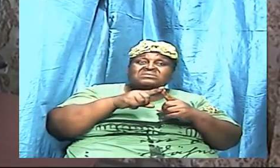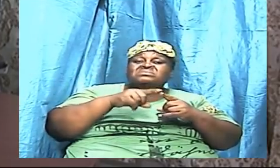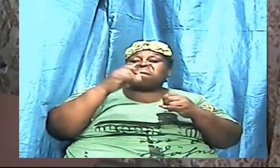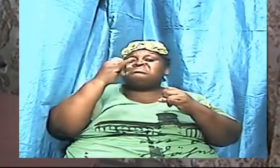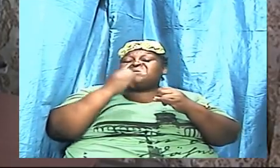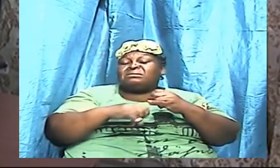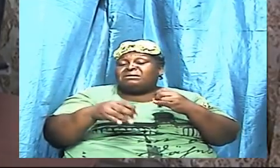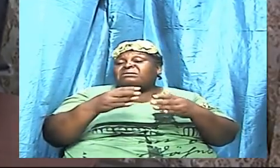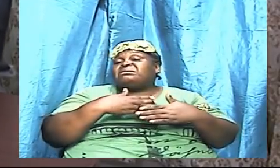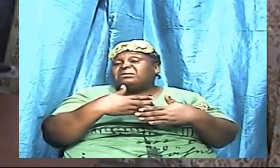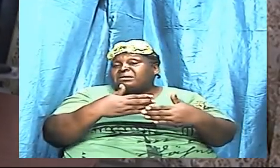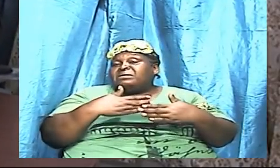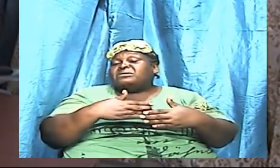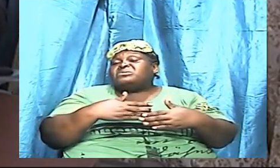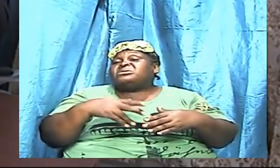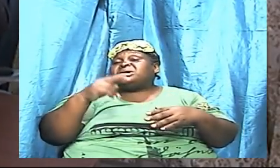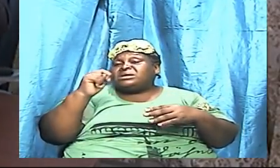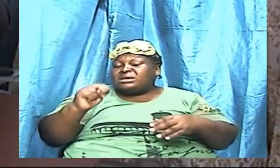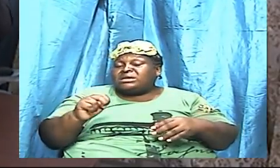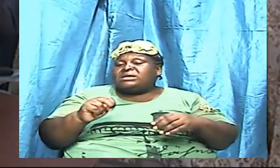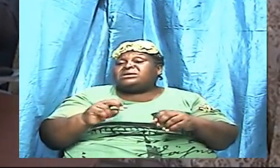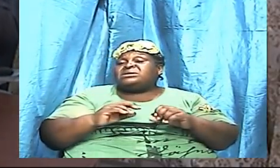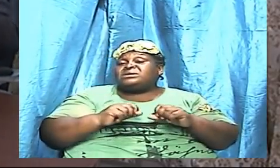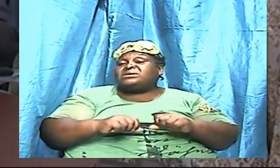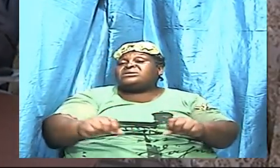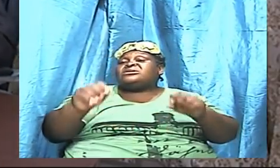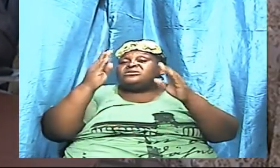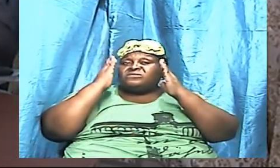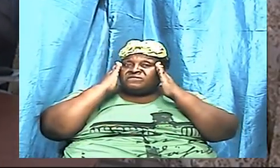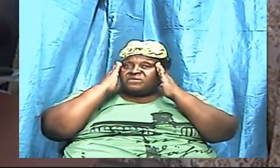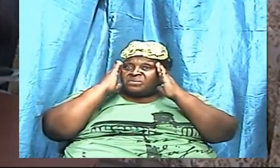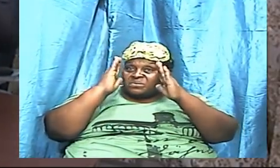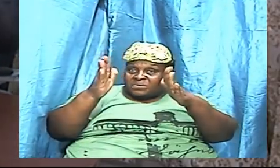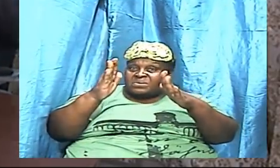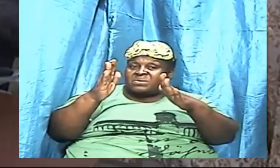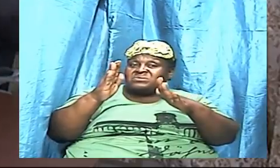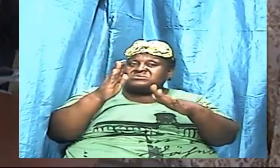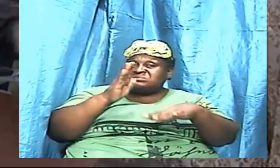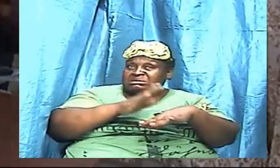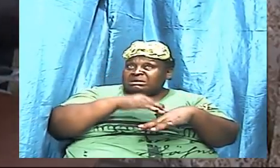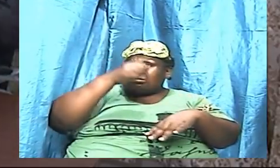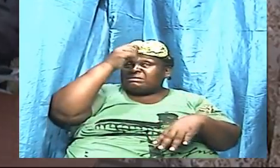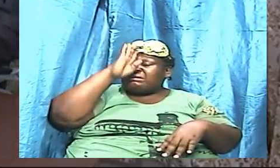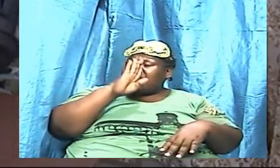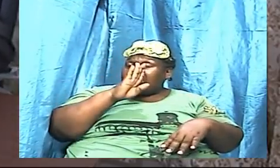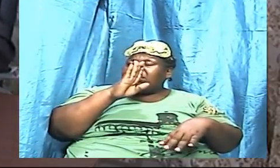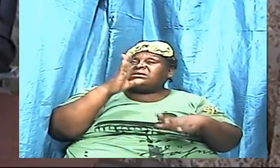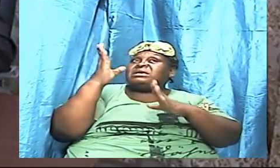pushing and at the same time we need to anticipate and expect